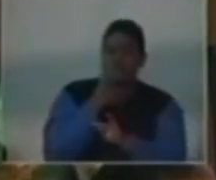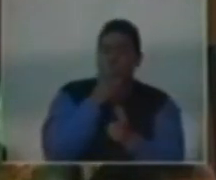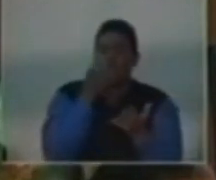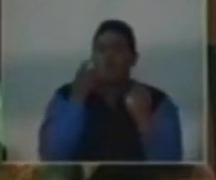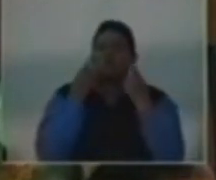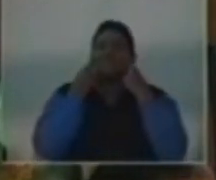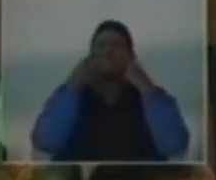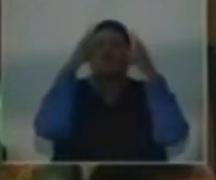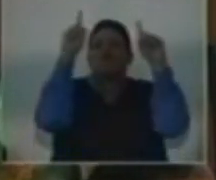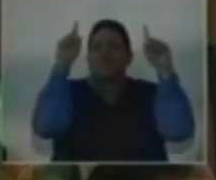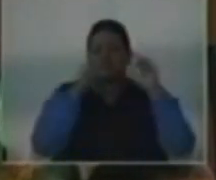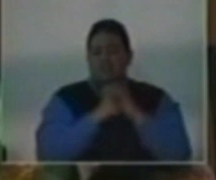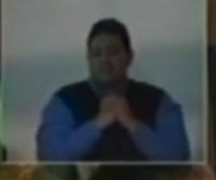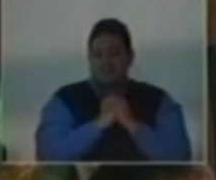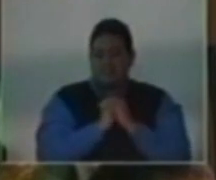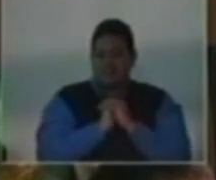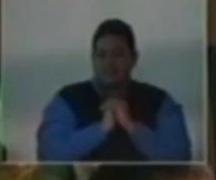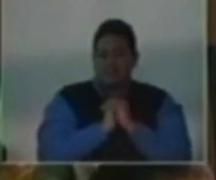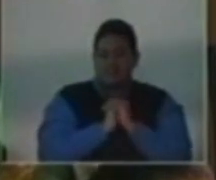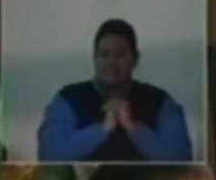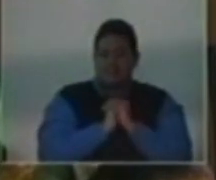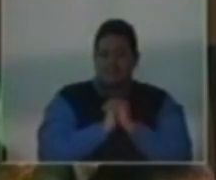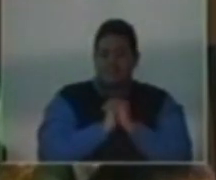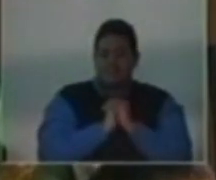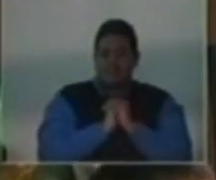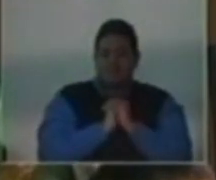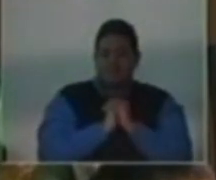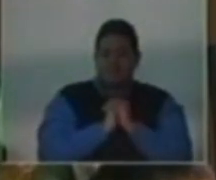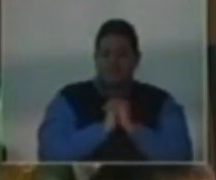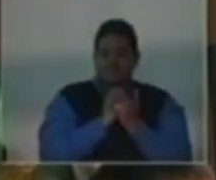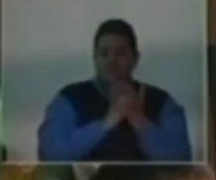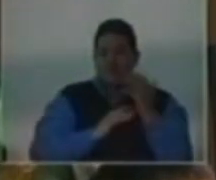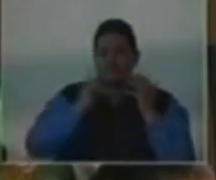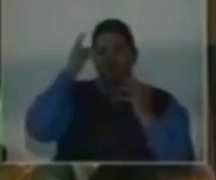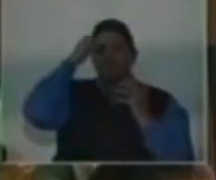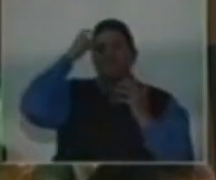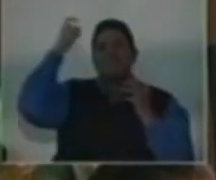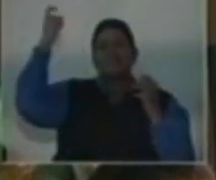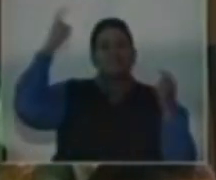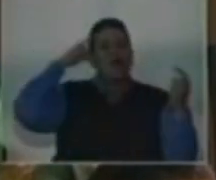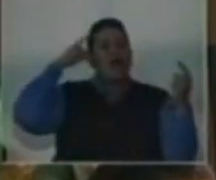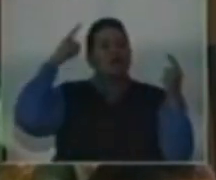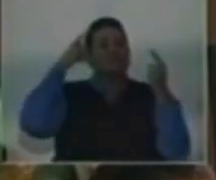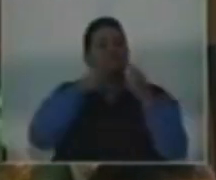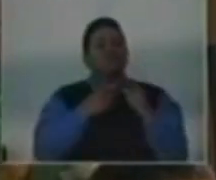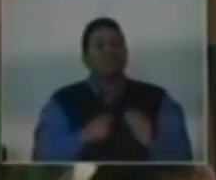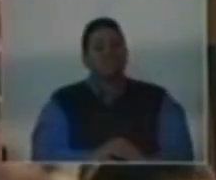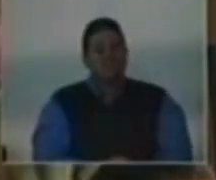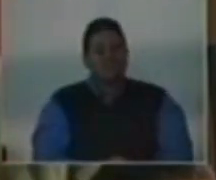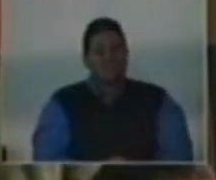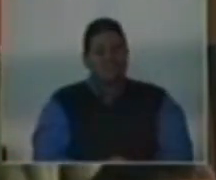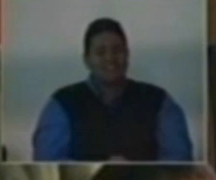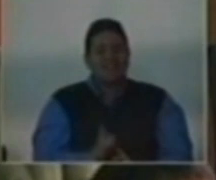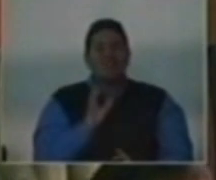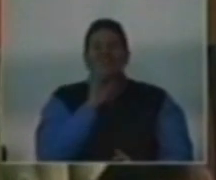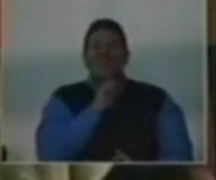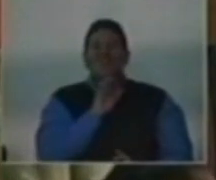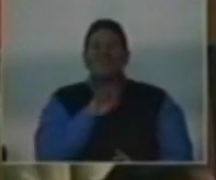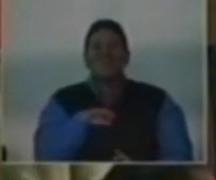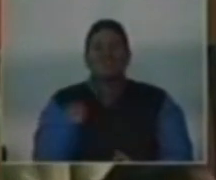some dreams and aspirations that are outdated